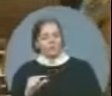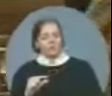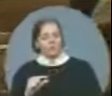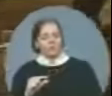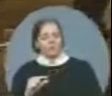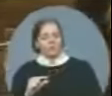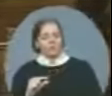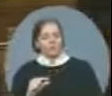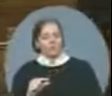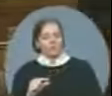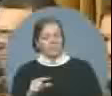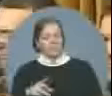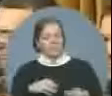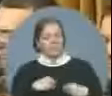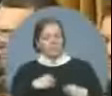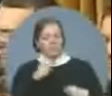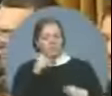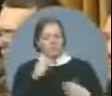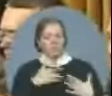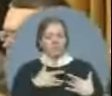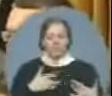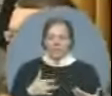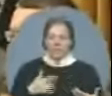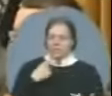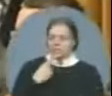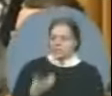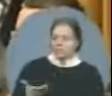Government House Leader.